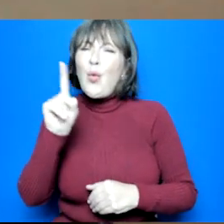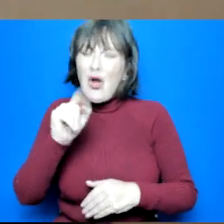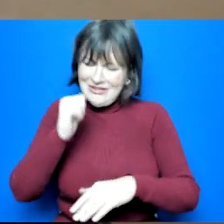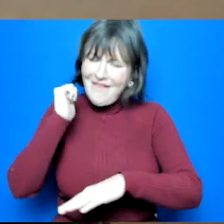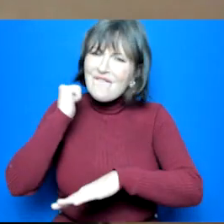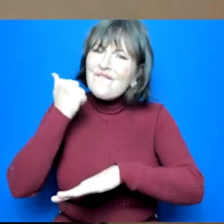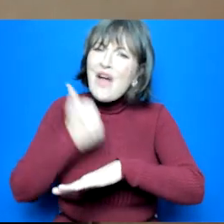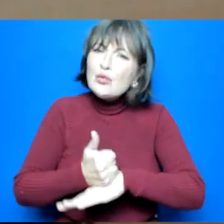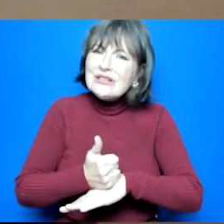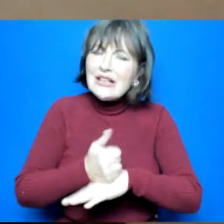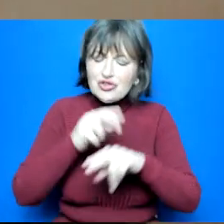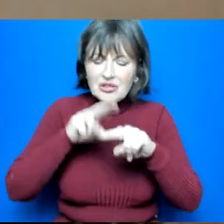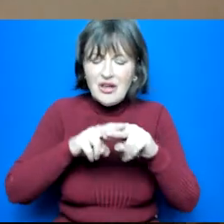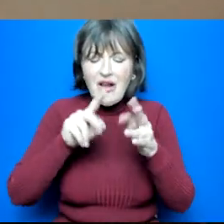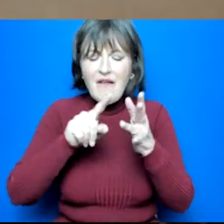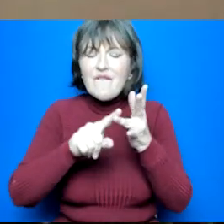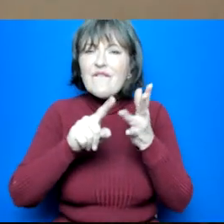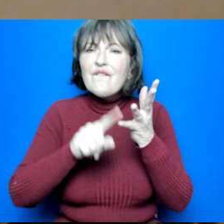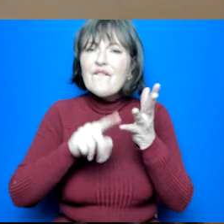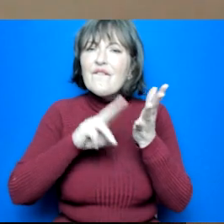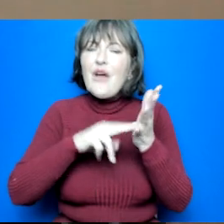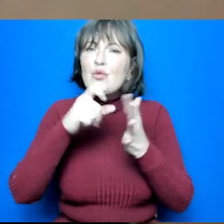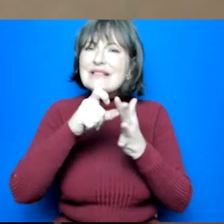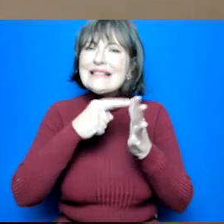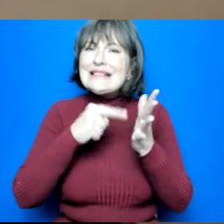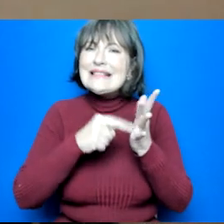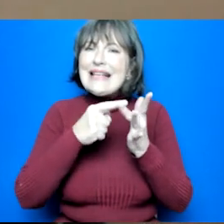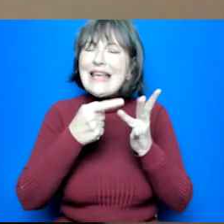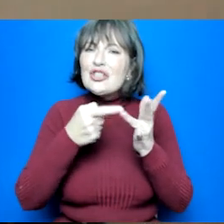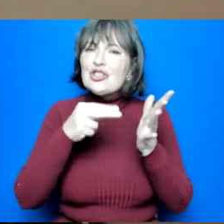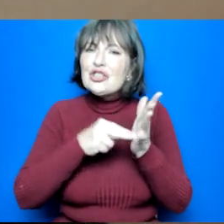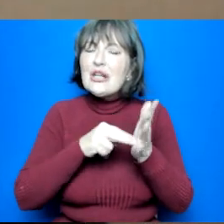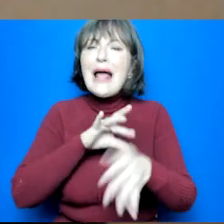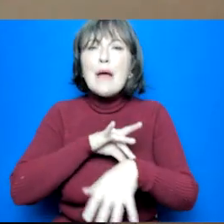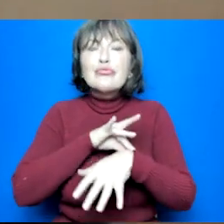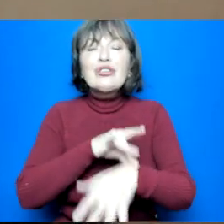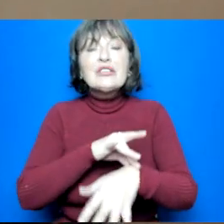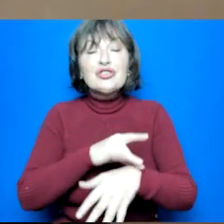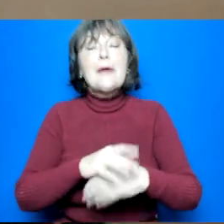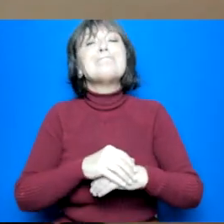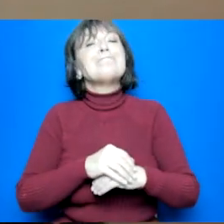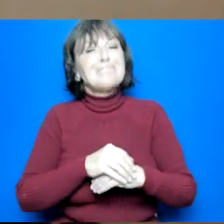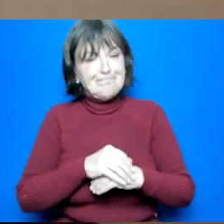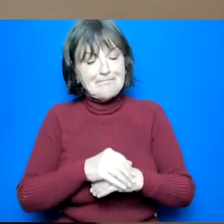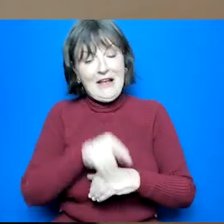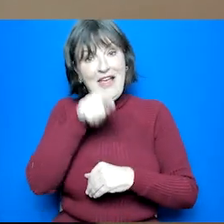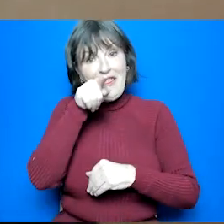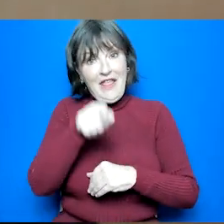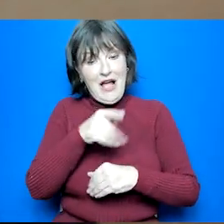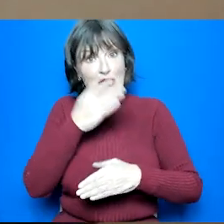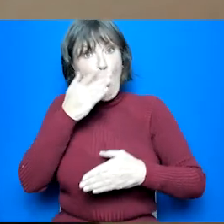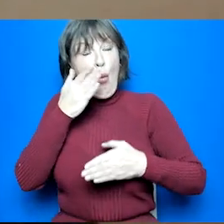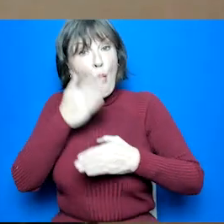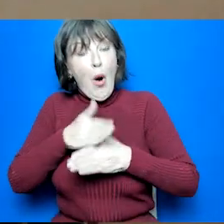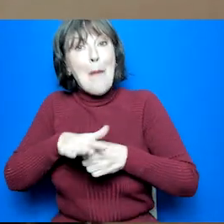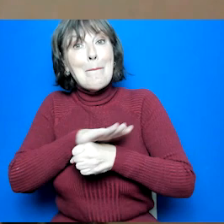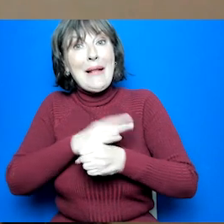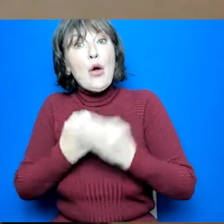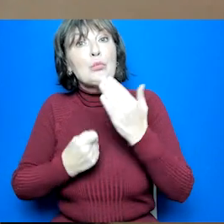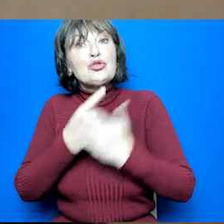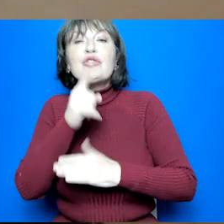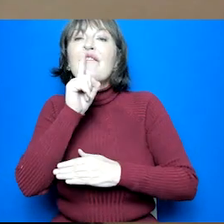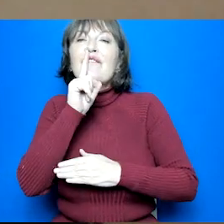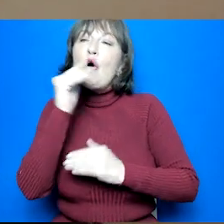foundation apprenticeship a foundation apprenticeship is a work-based learning opportunity for senior phase pupils in school